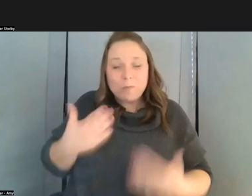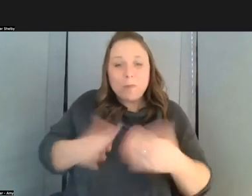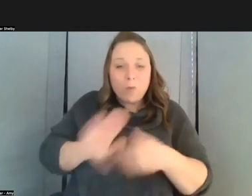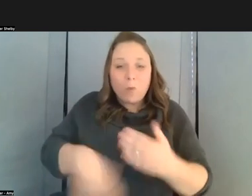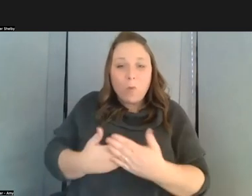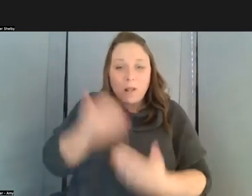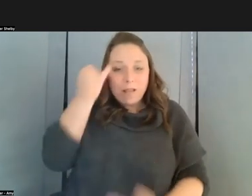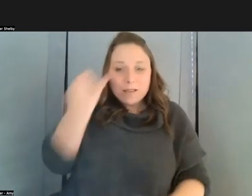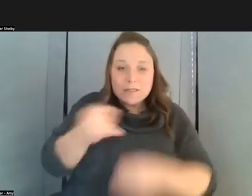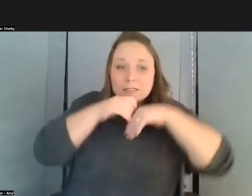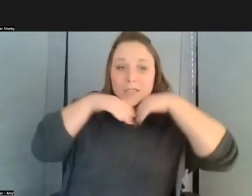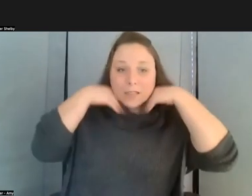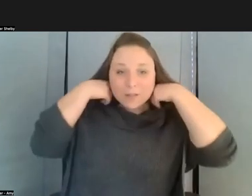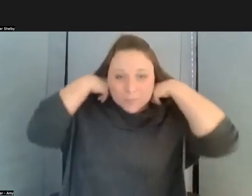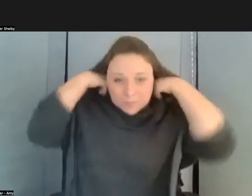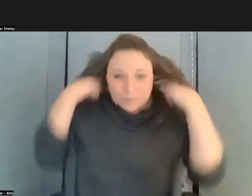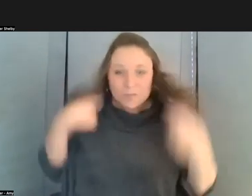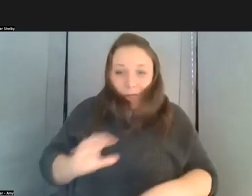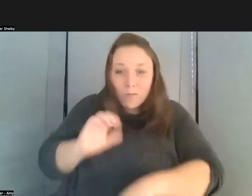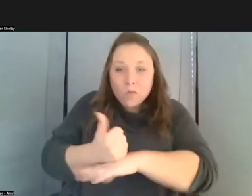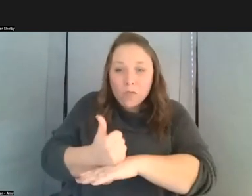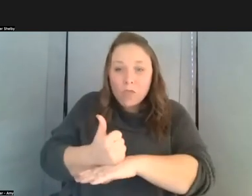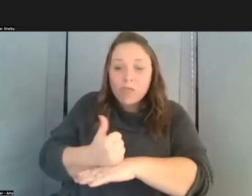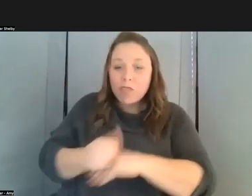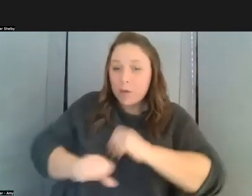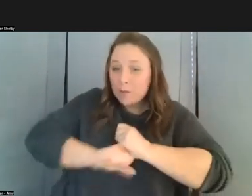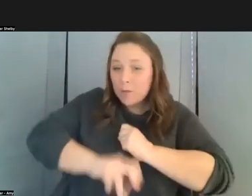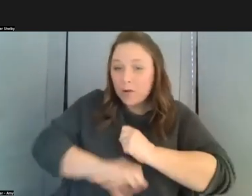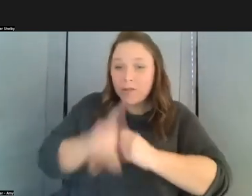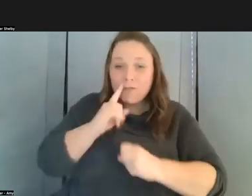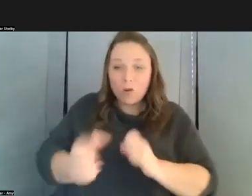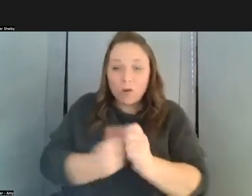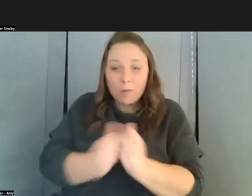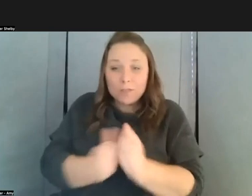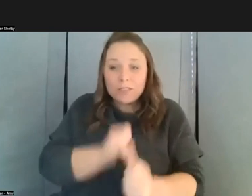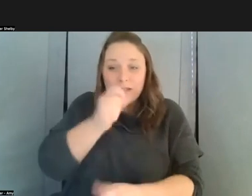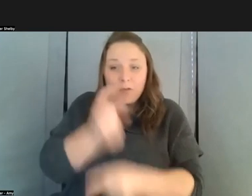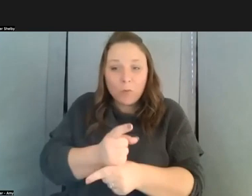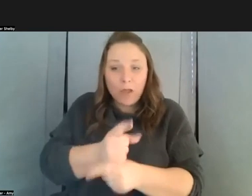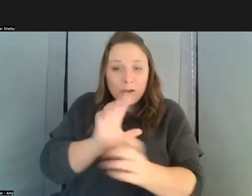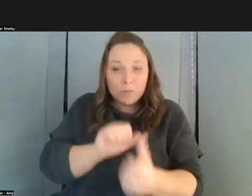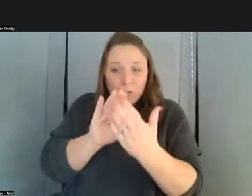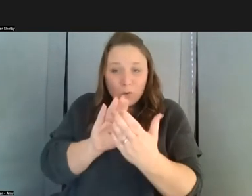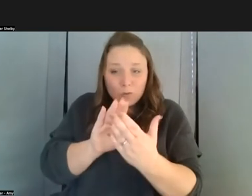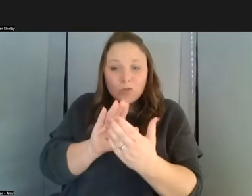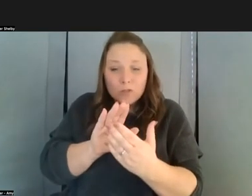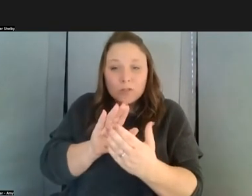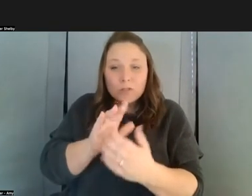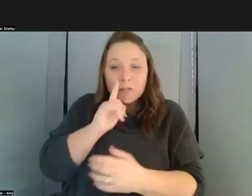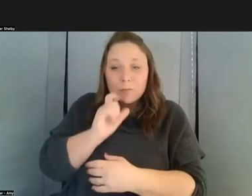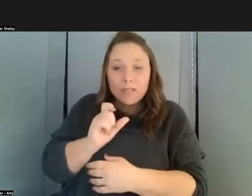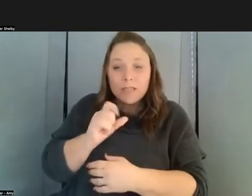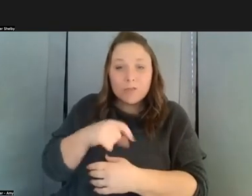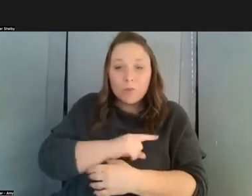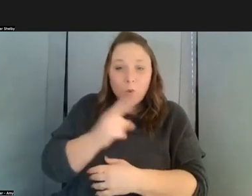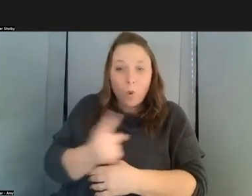setting up our markets in terms of competition isn't the right way to go because now we're in a situation where we're always going